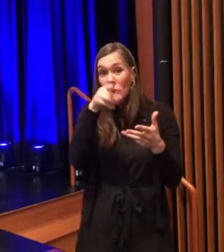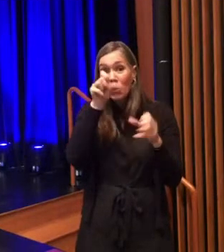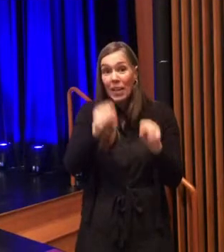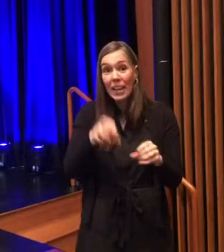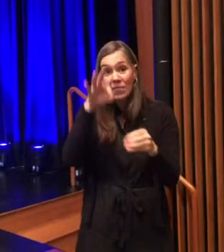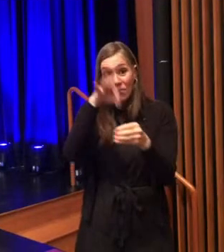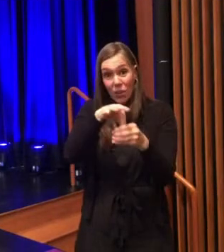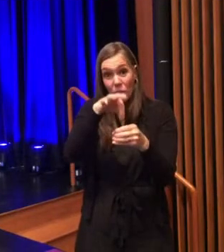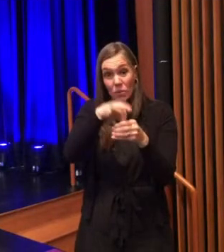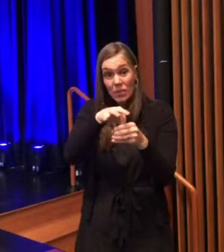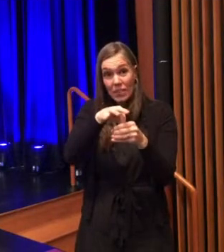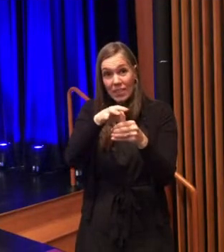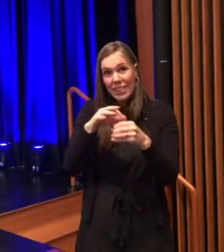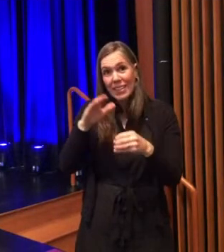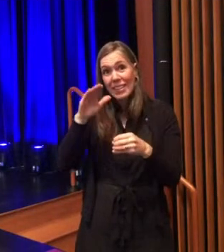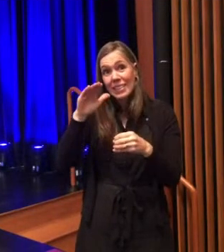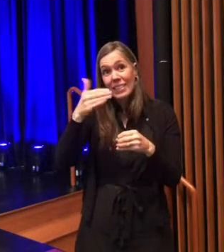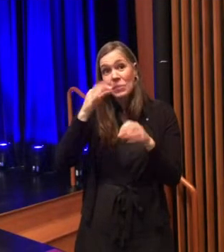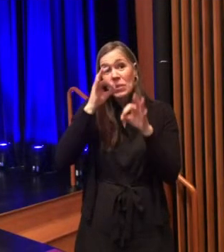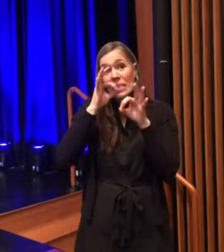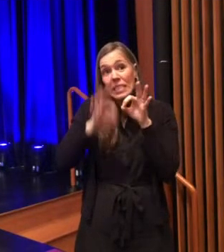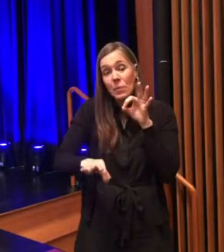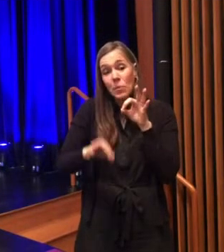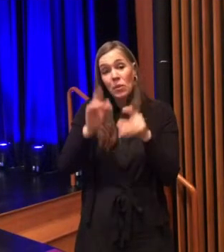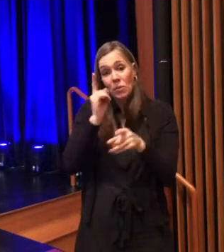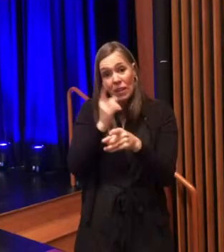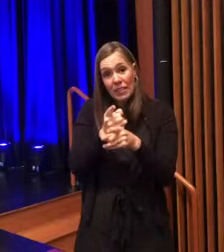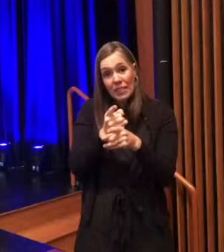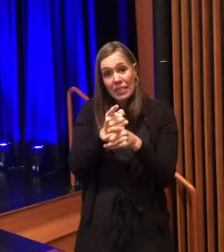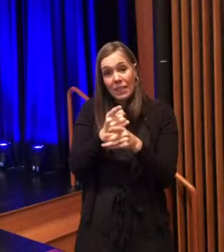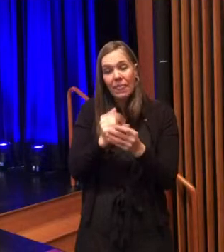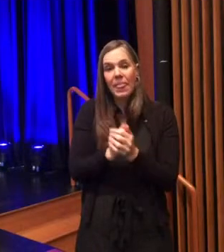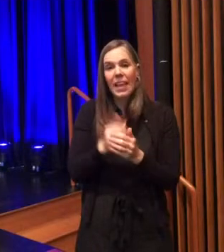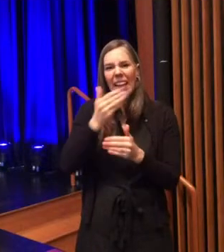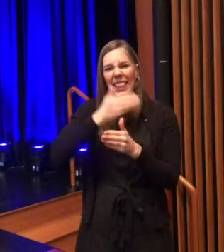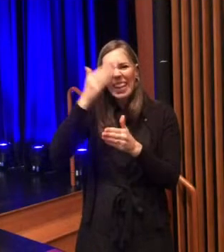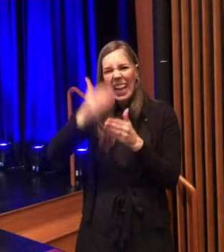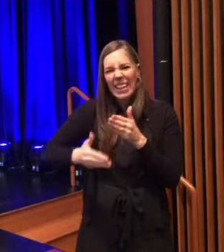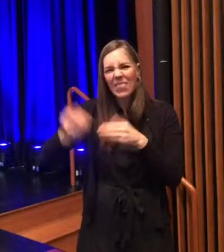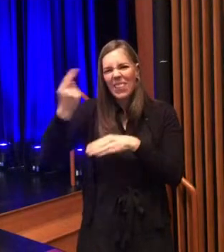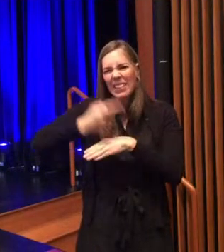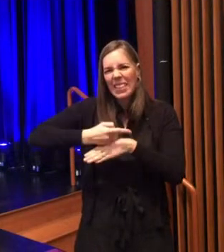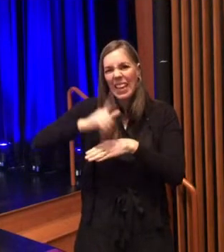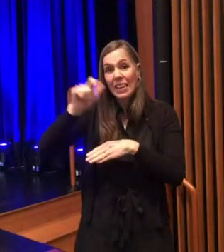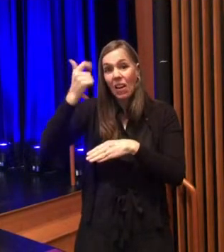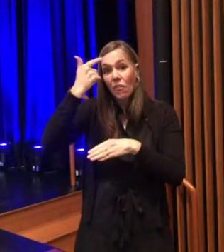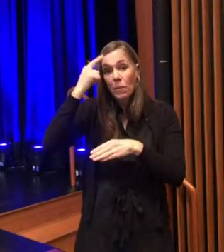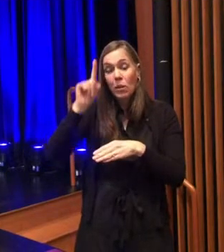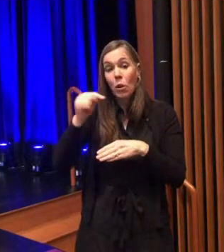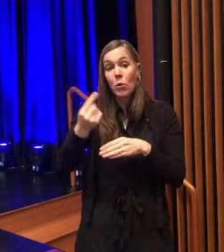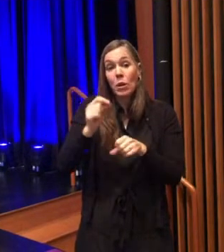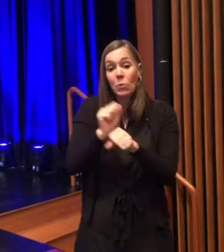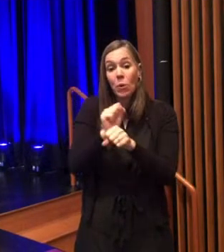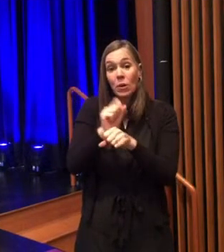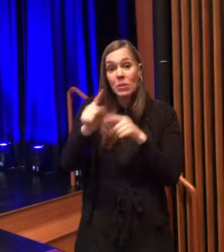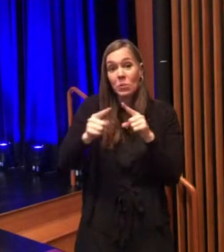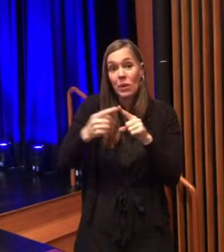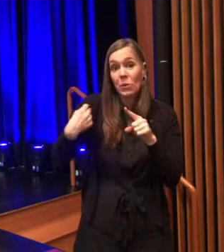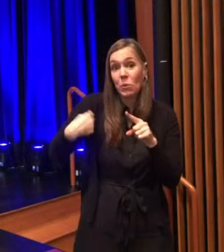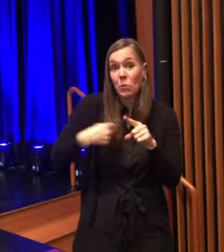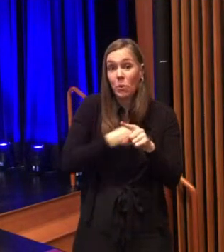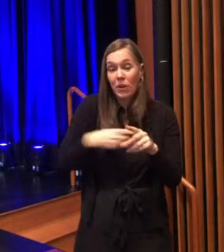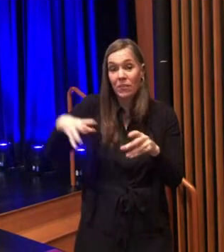it seems so simple at the end of the day government only works for us when we are part of it having a